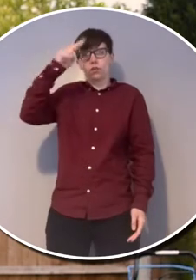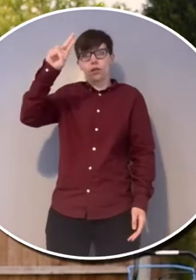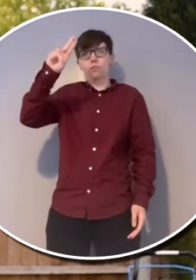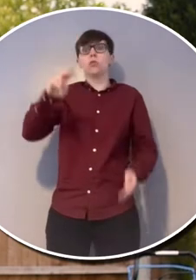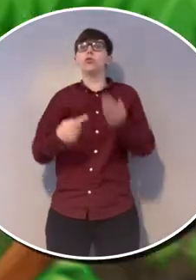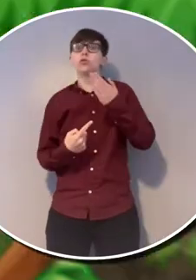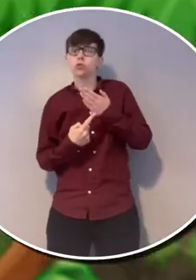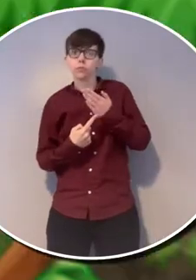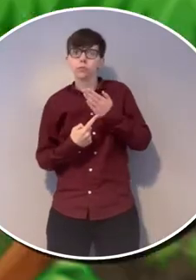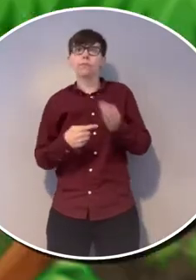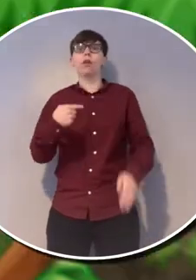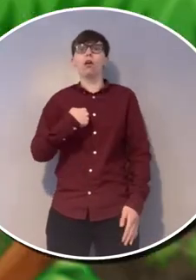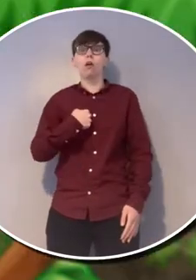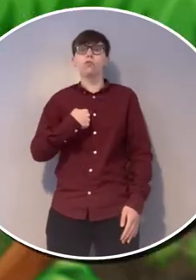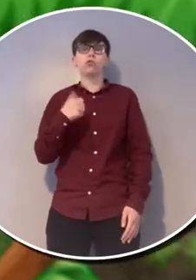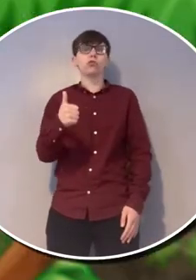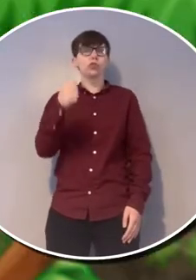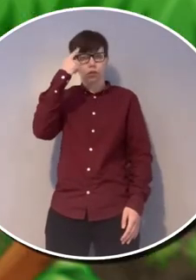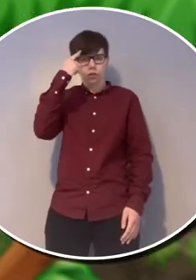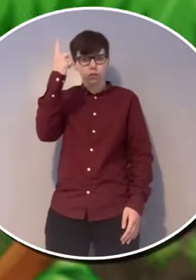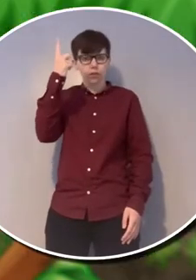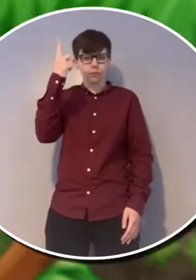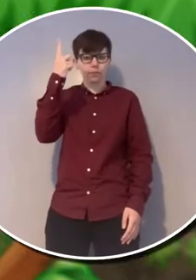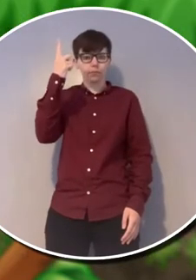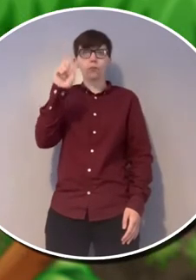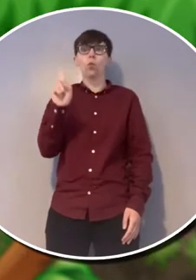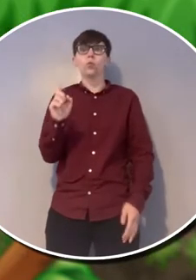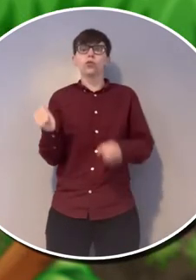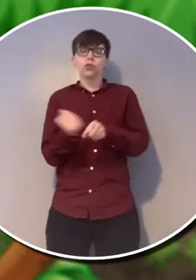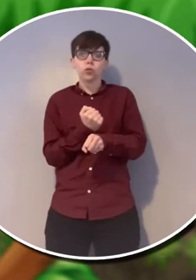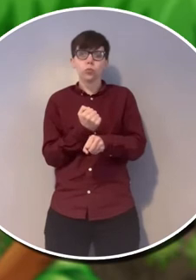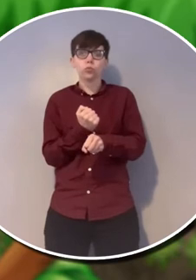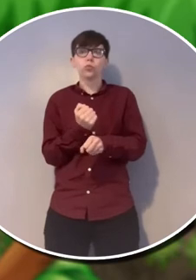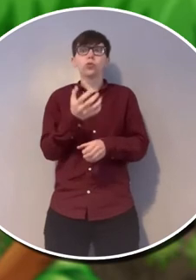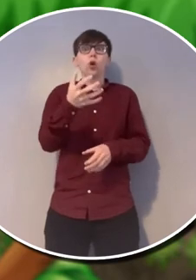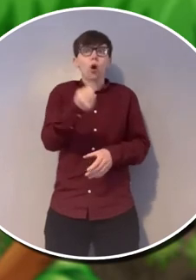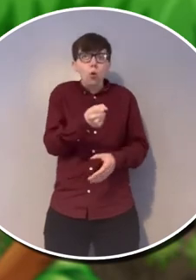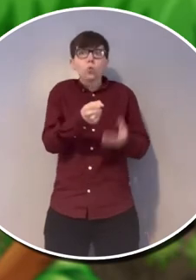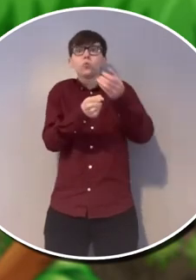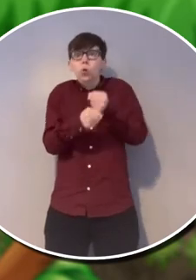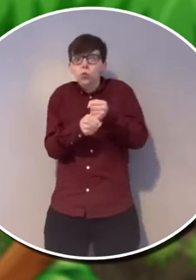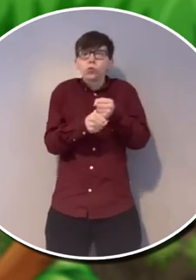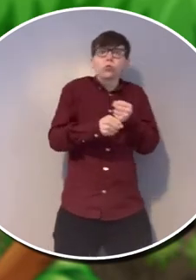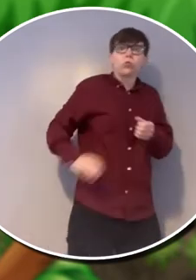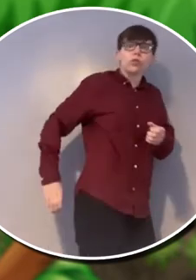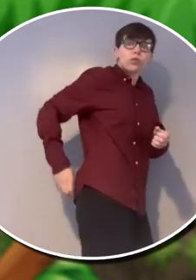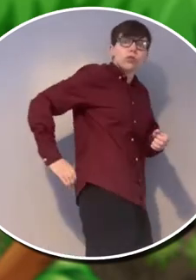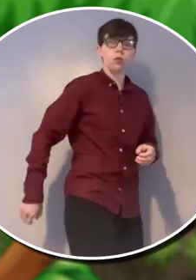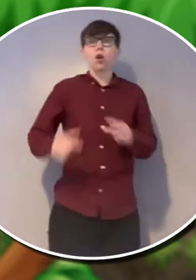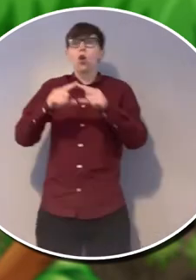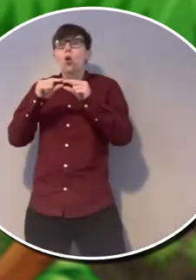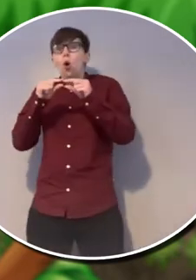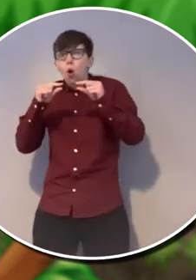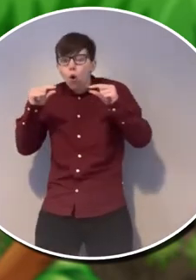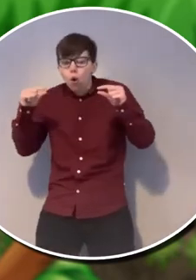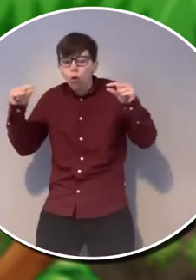She said, I've got a good idea. She said, what we could do is hold on to each other's tails to make a long line